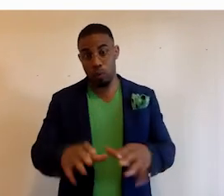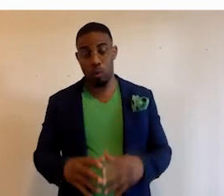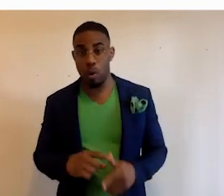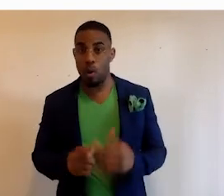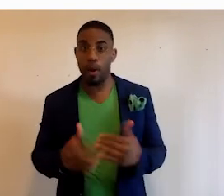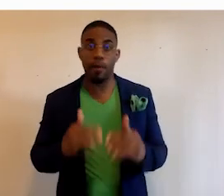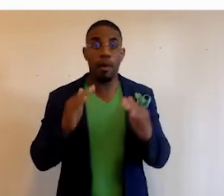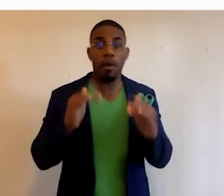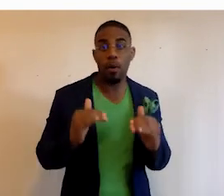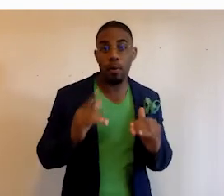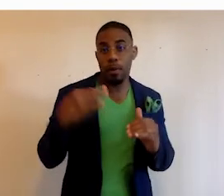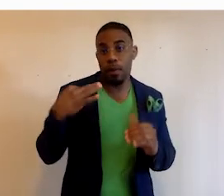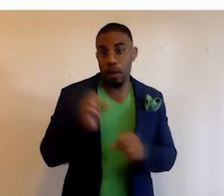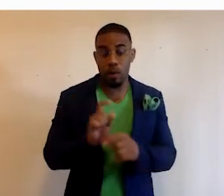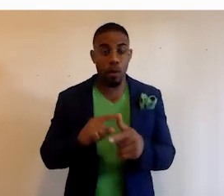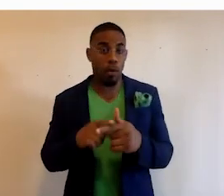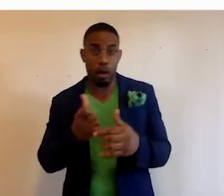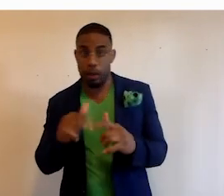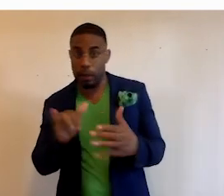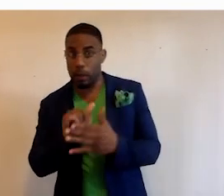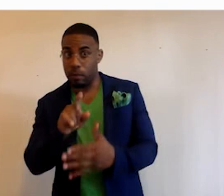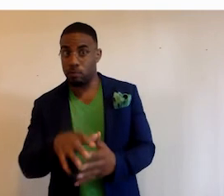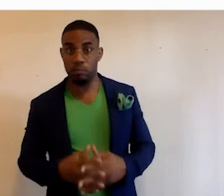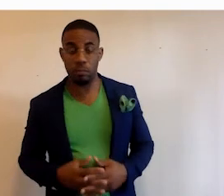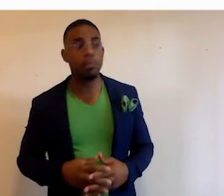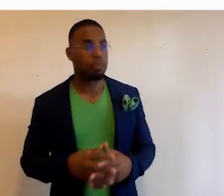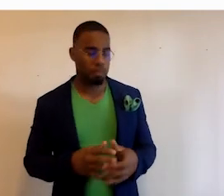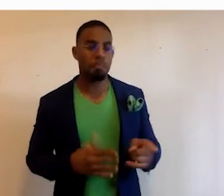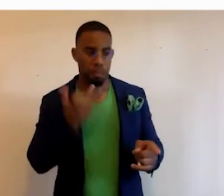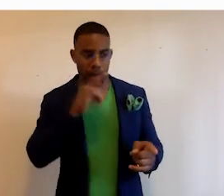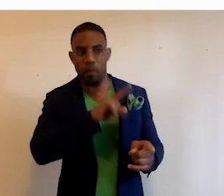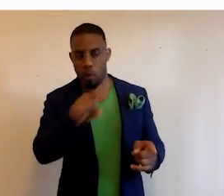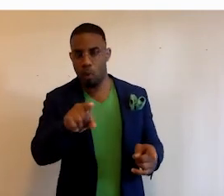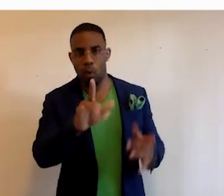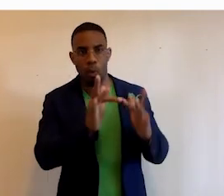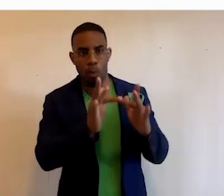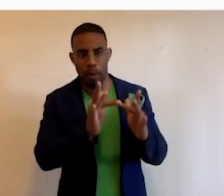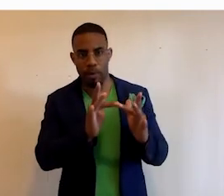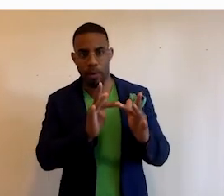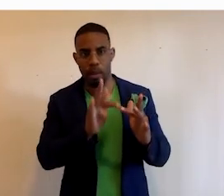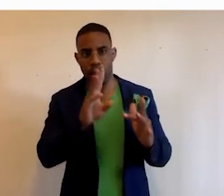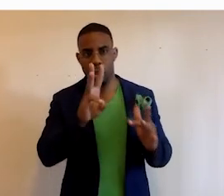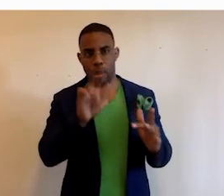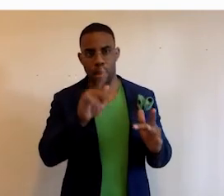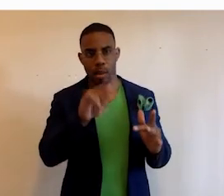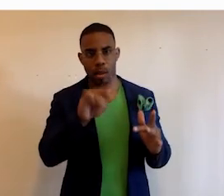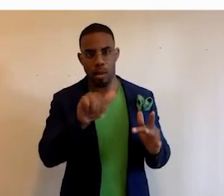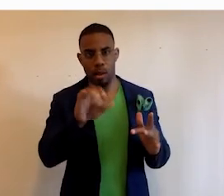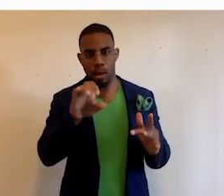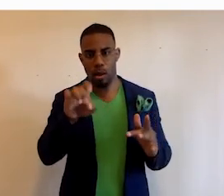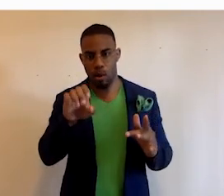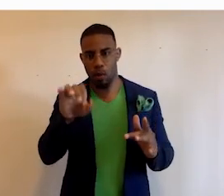doing or even help with volunteer work or anything like that? Yes. If you go to the website WakandaCodeCamp